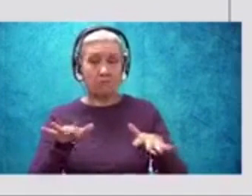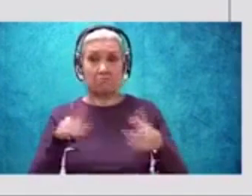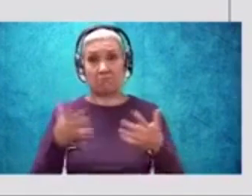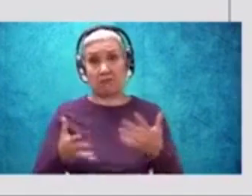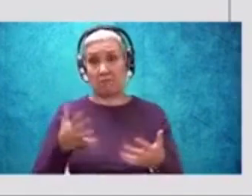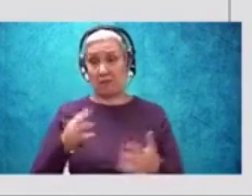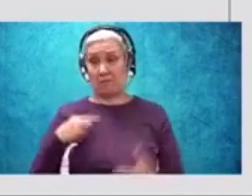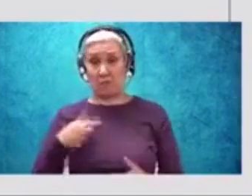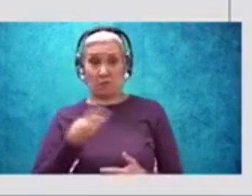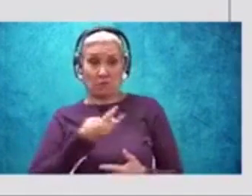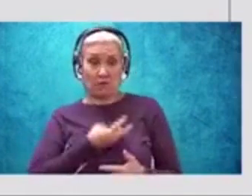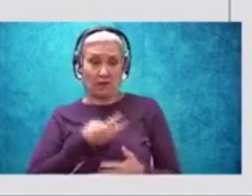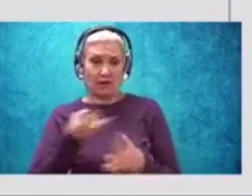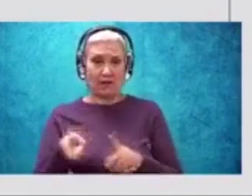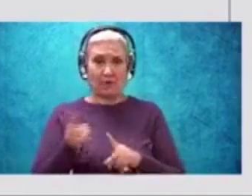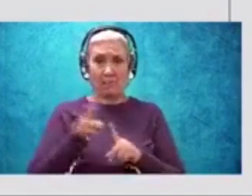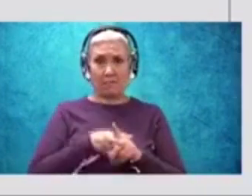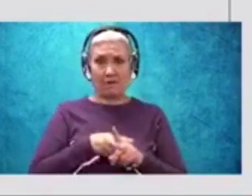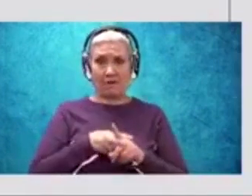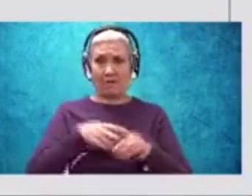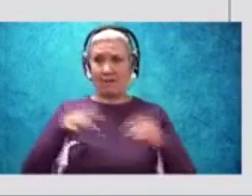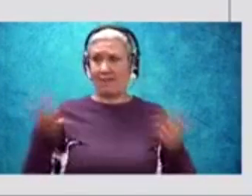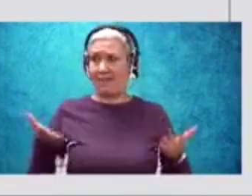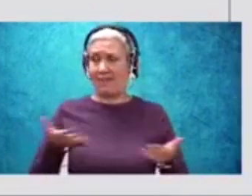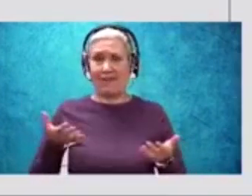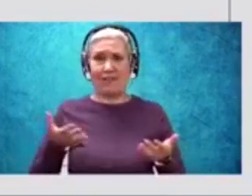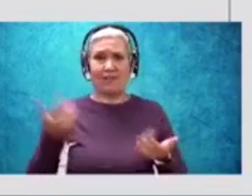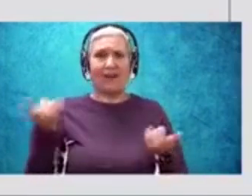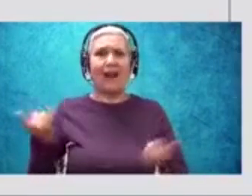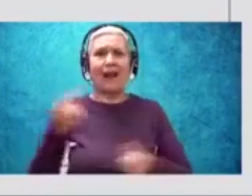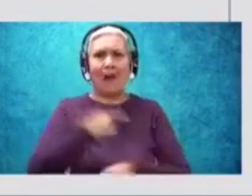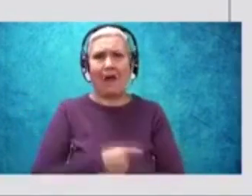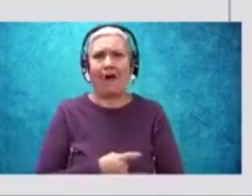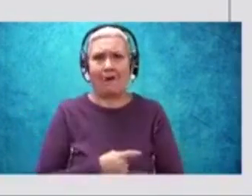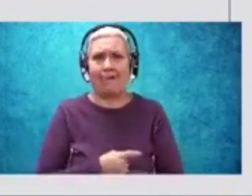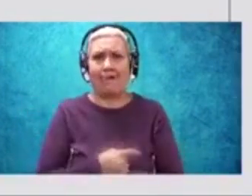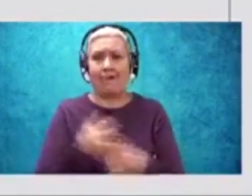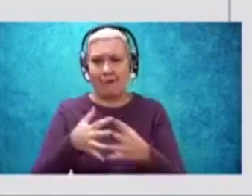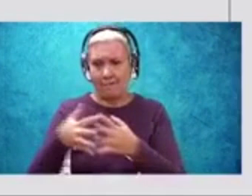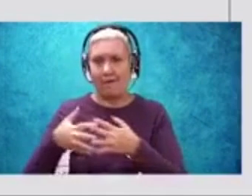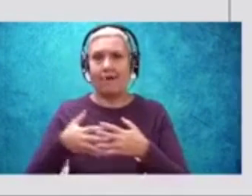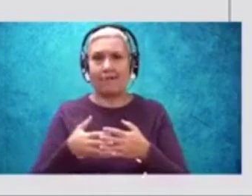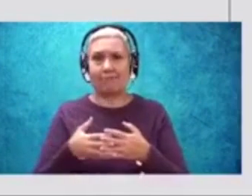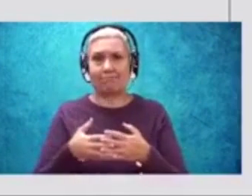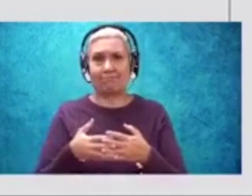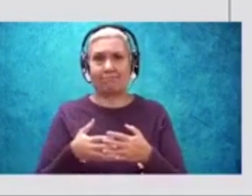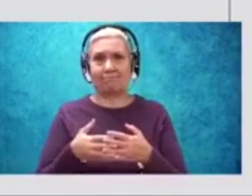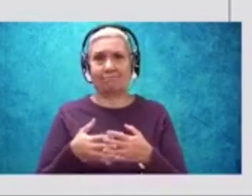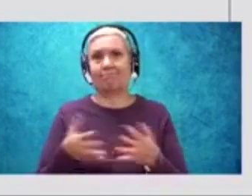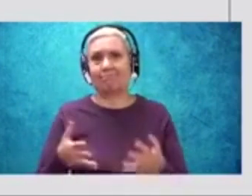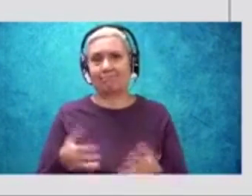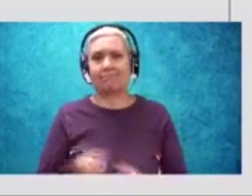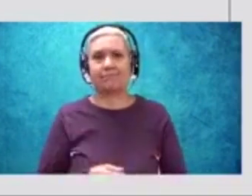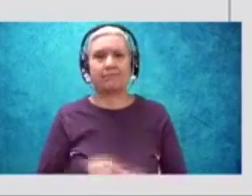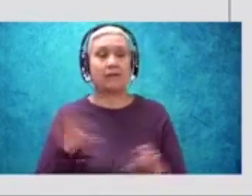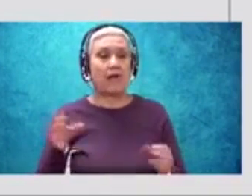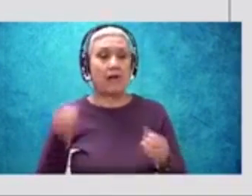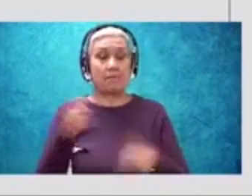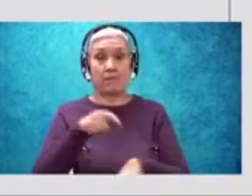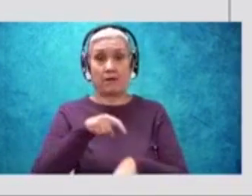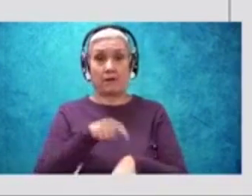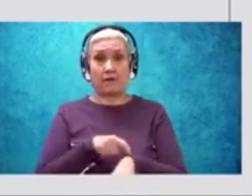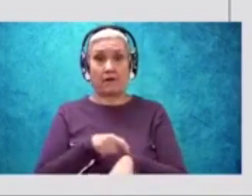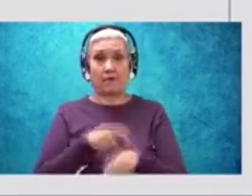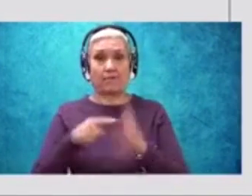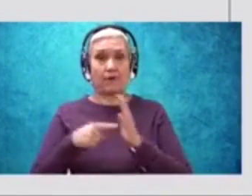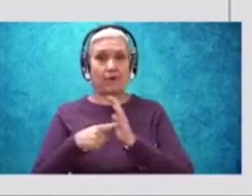can apply today in 21st century America? Yes. How many times would you say that